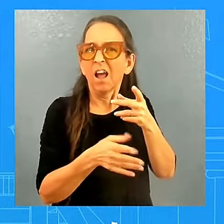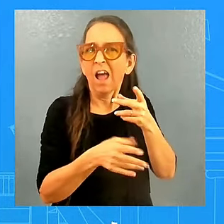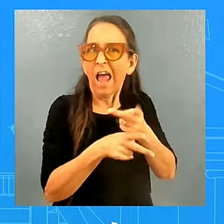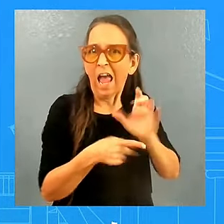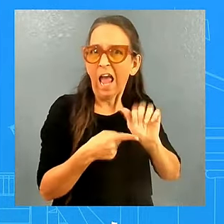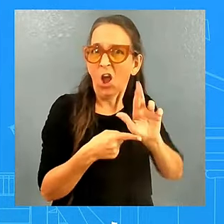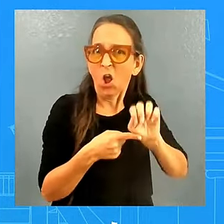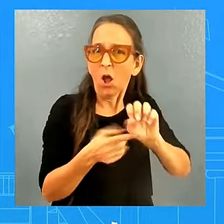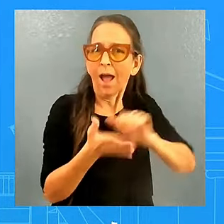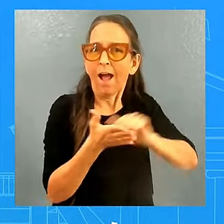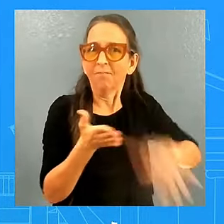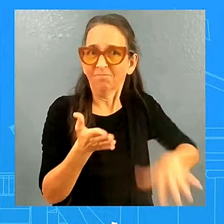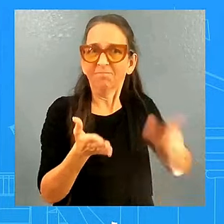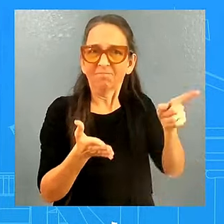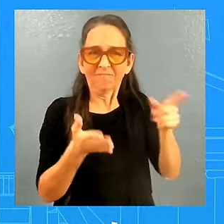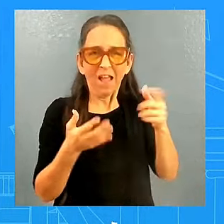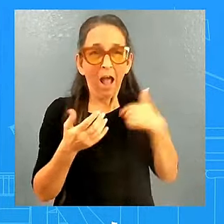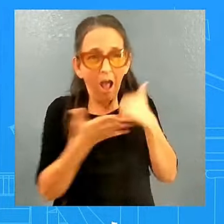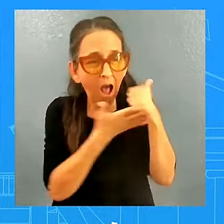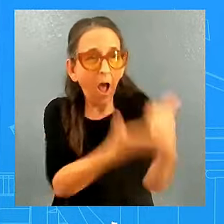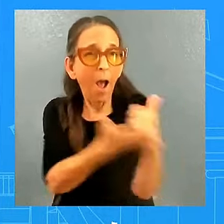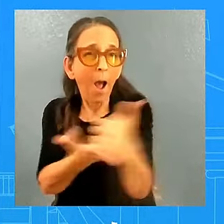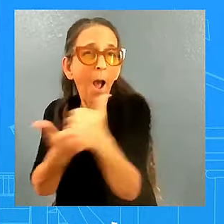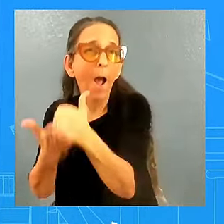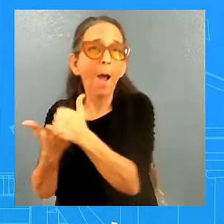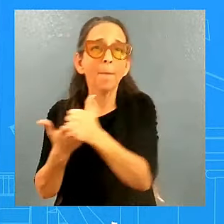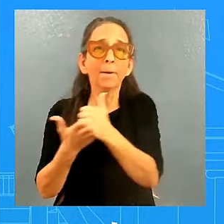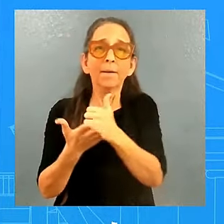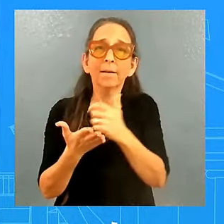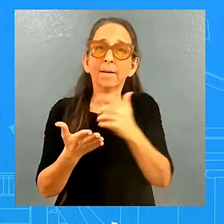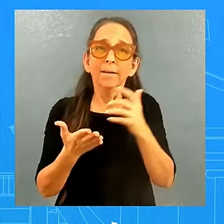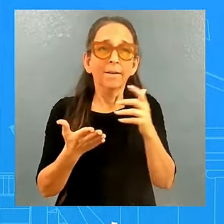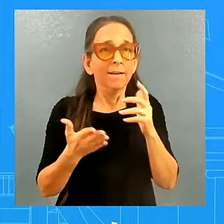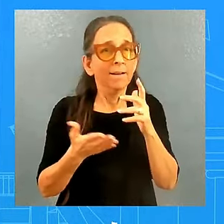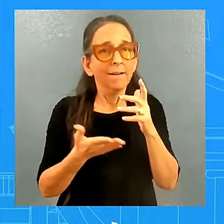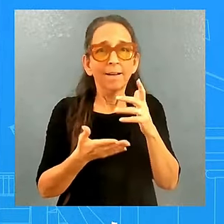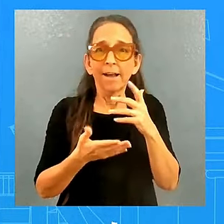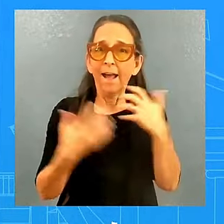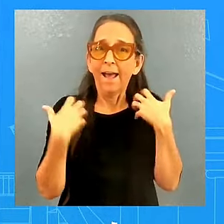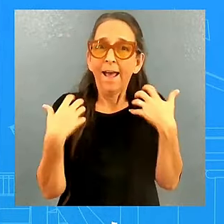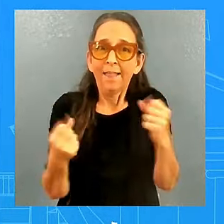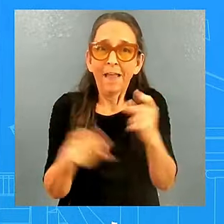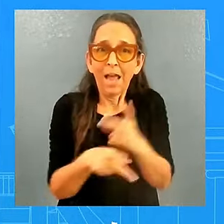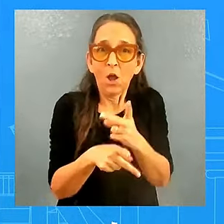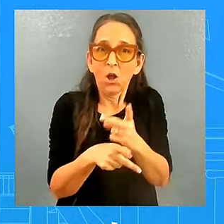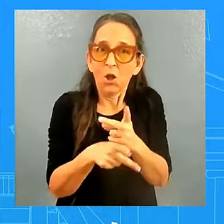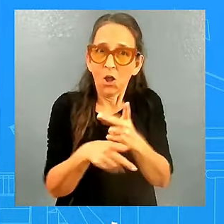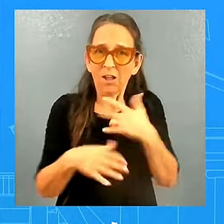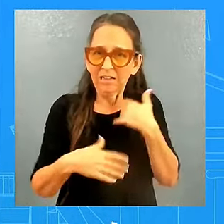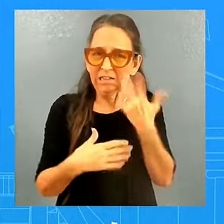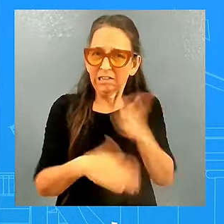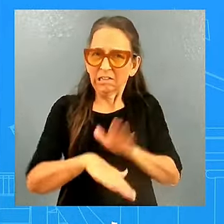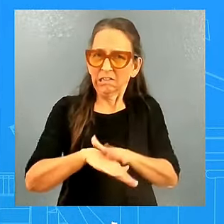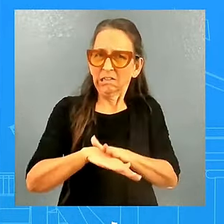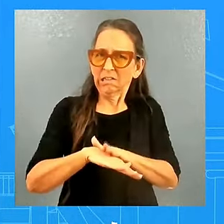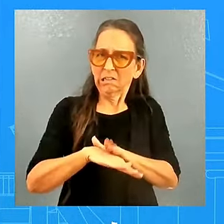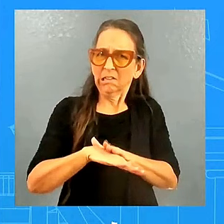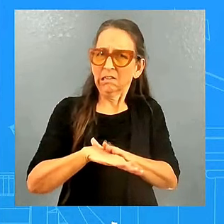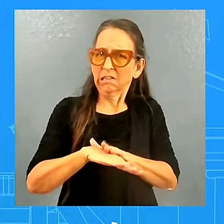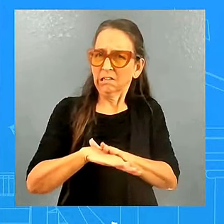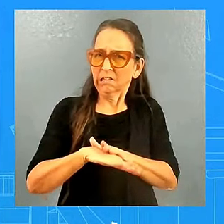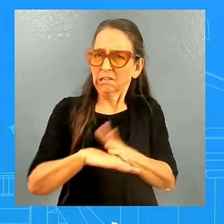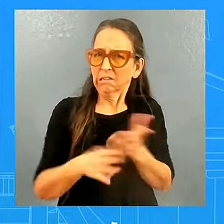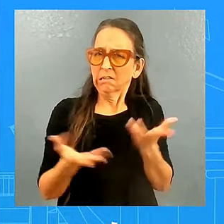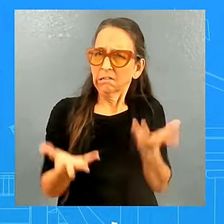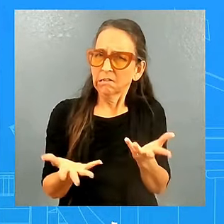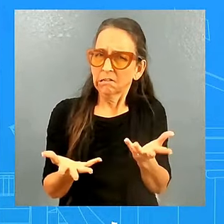care. And so that should be a warning for them. That should be a warning for them. Not to go after something that actually helps